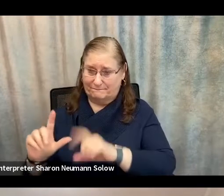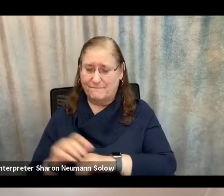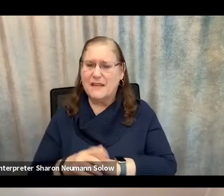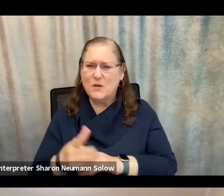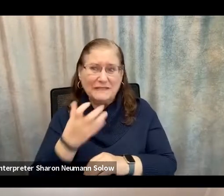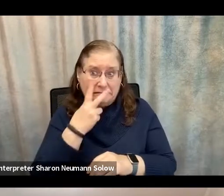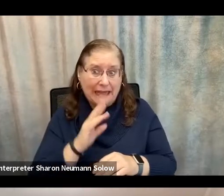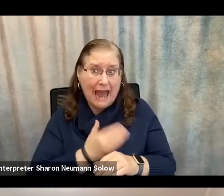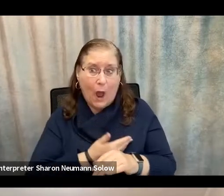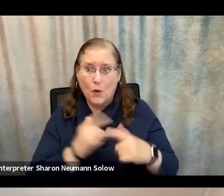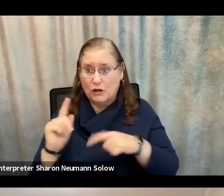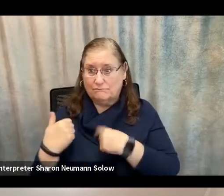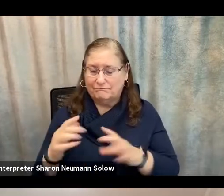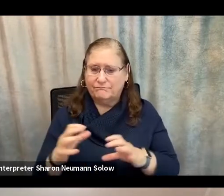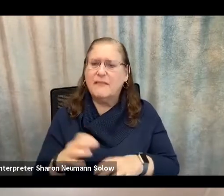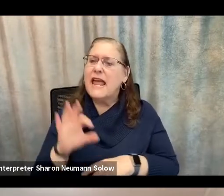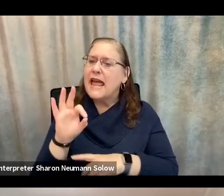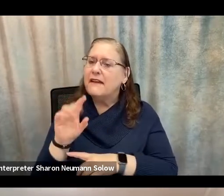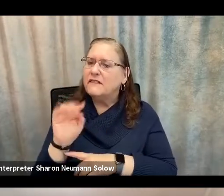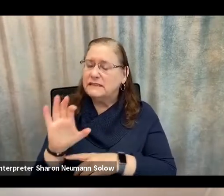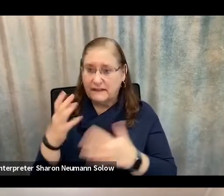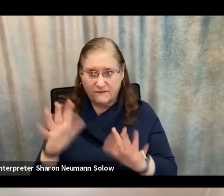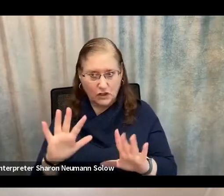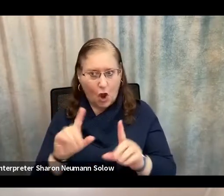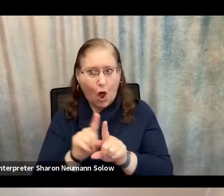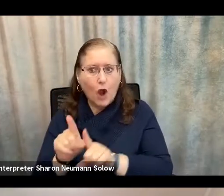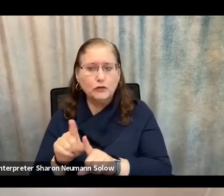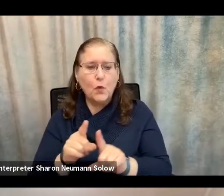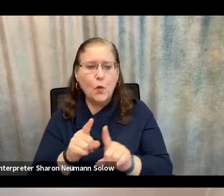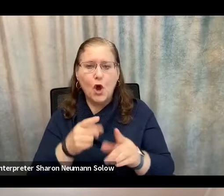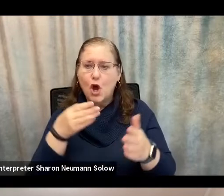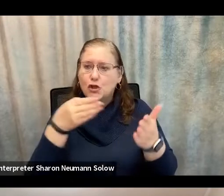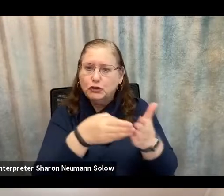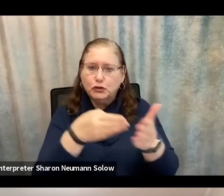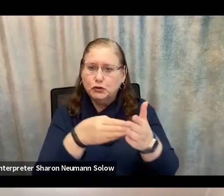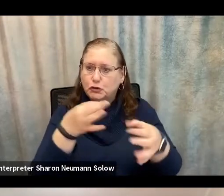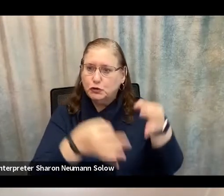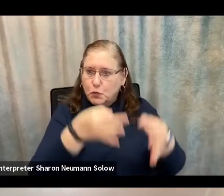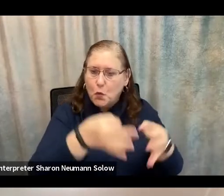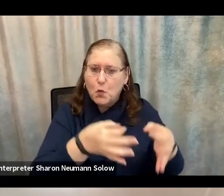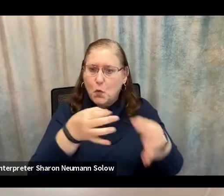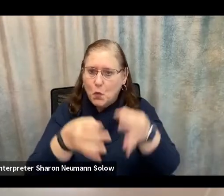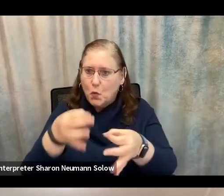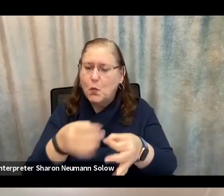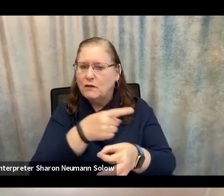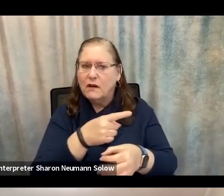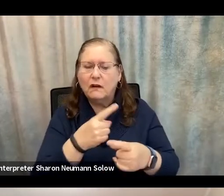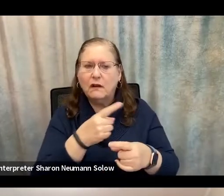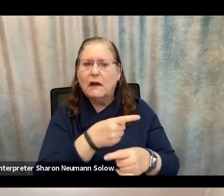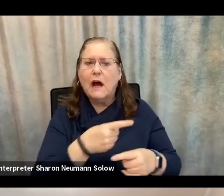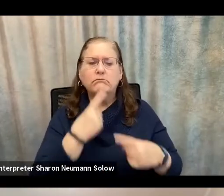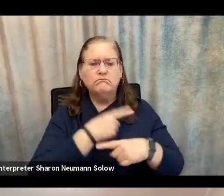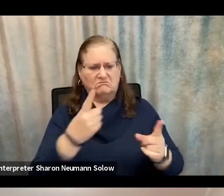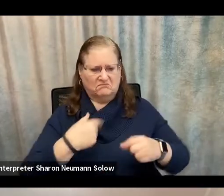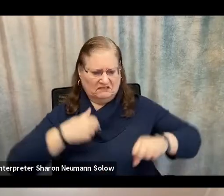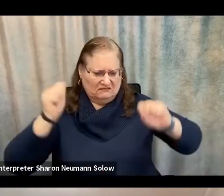also sued companies and individuals who have made some of these claims. And the big, the heart